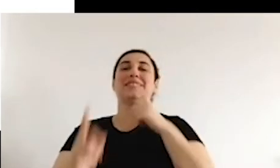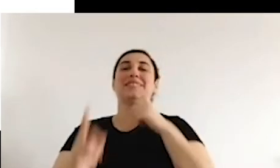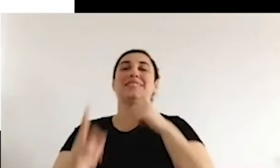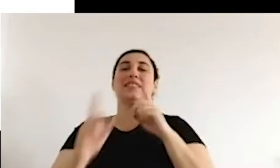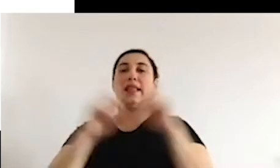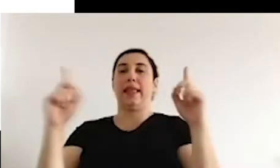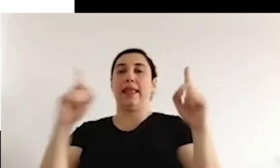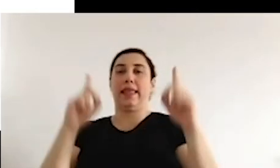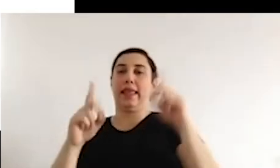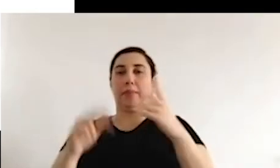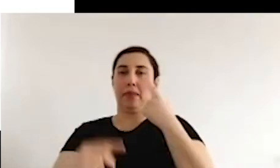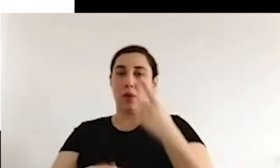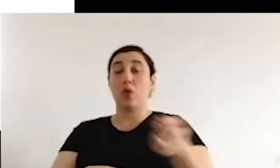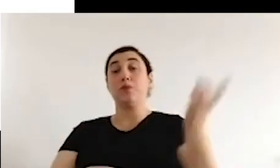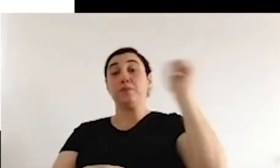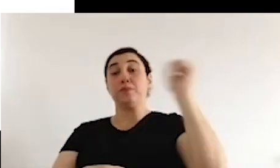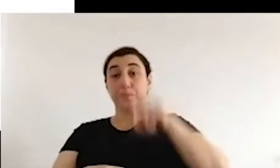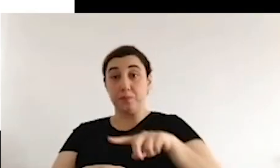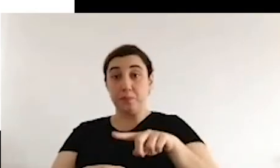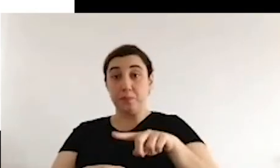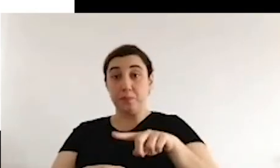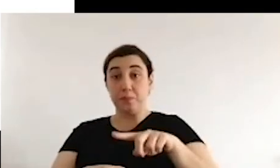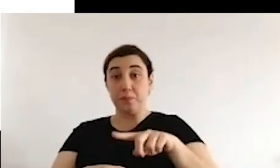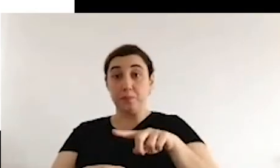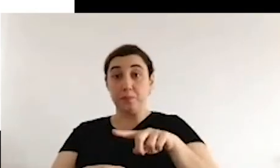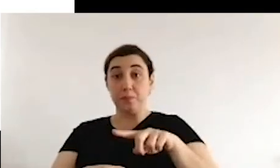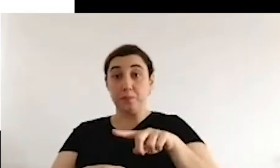-wing populism,